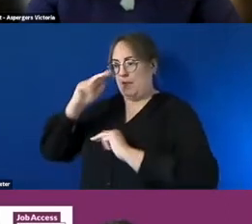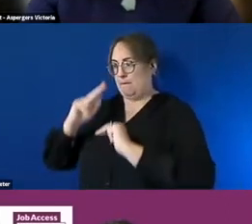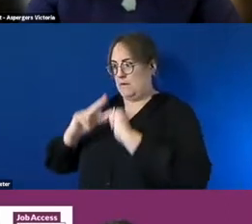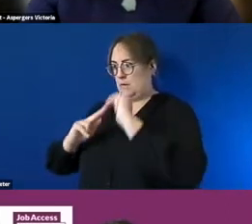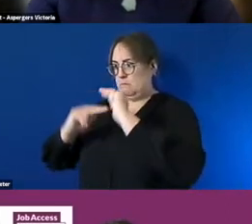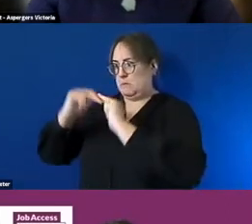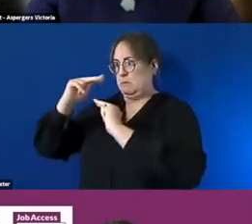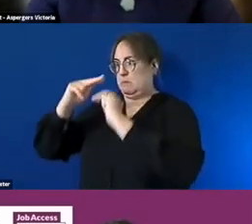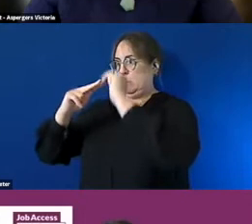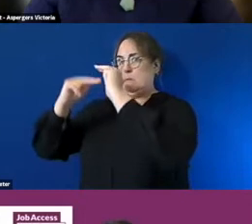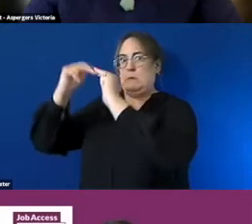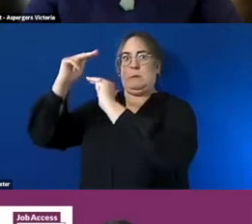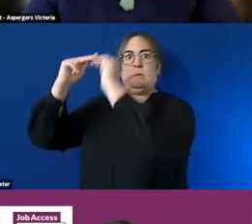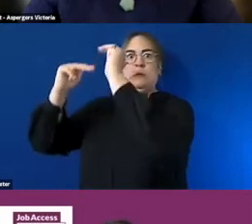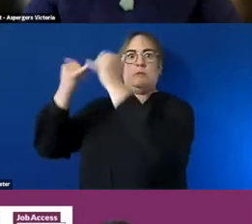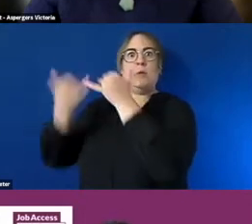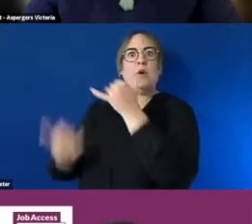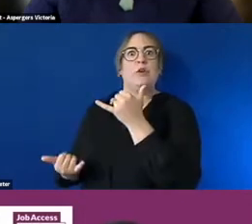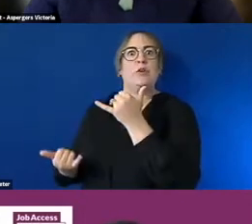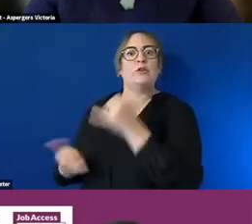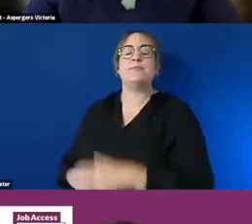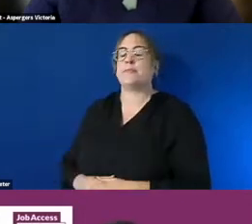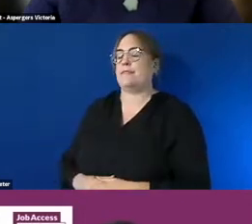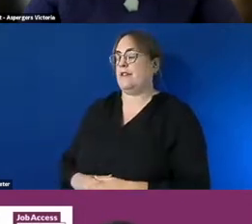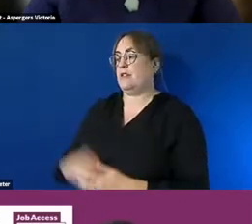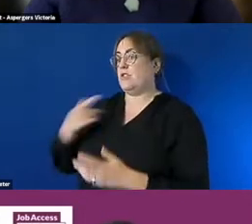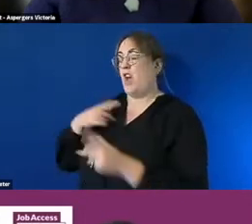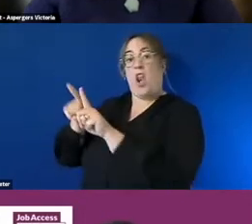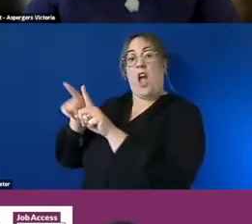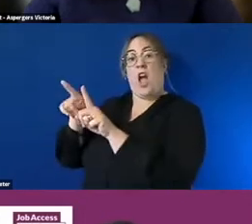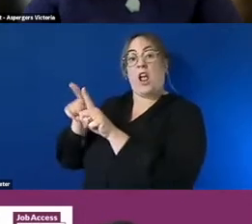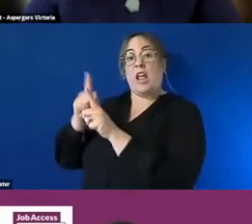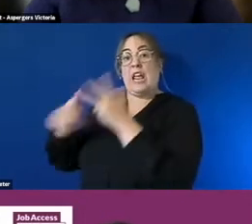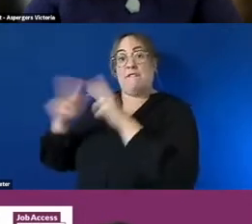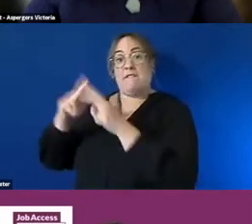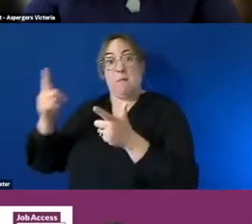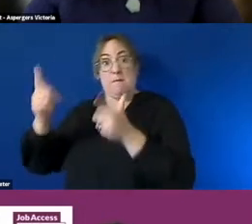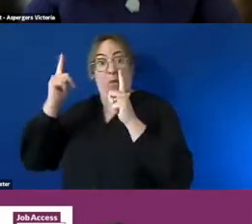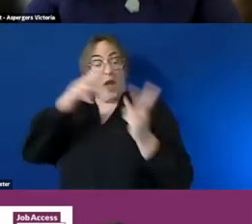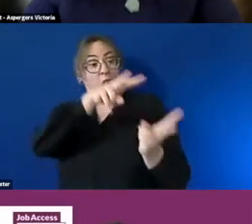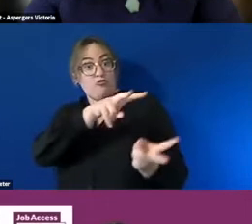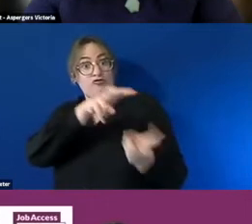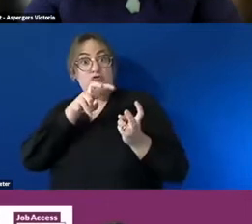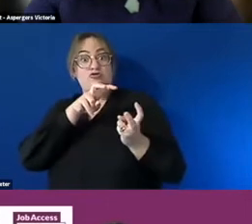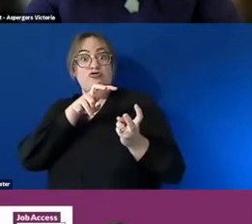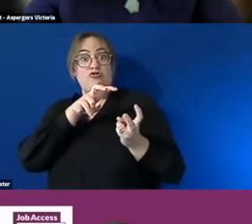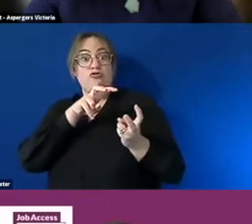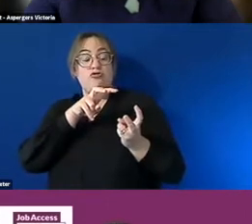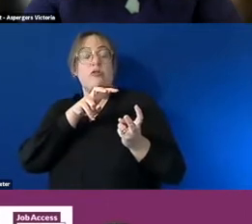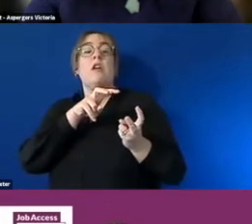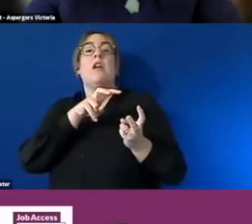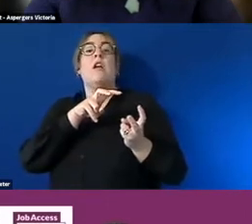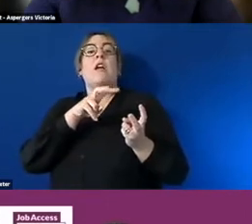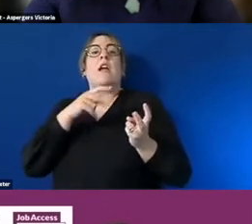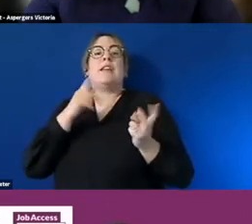issue in recruitment and uh the earlier asking the employee asking the questions is often the autistic will not know until they're in